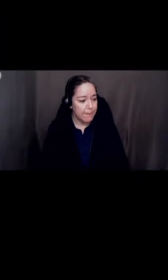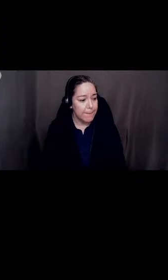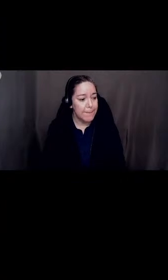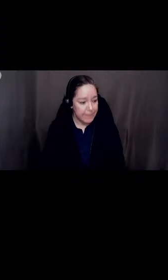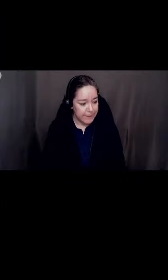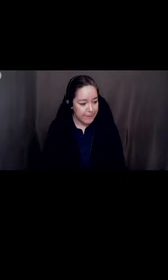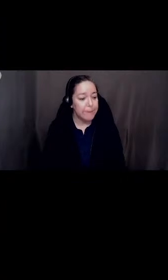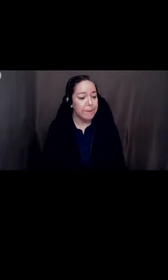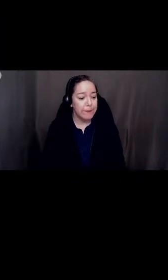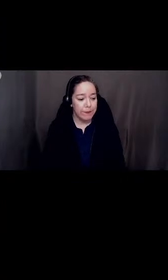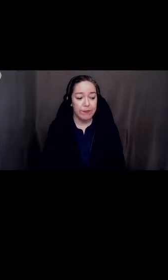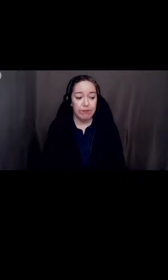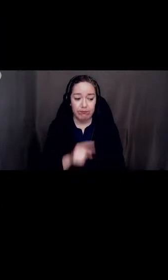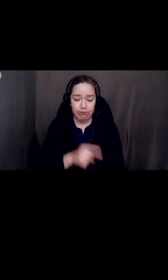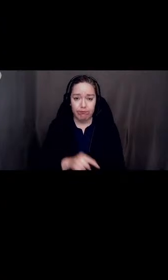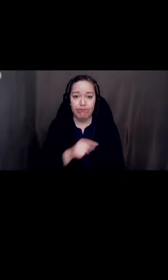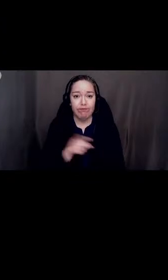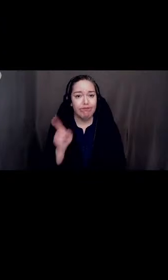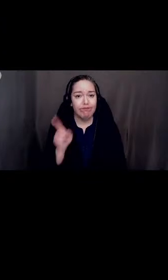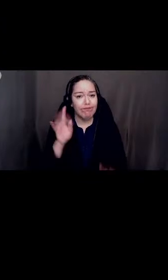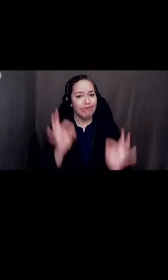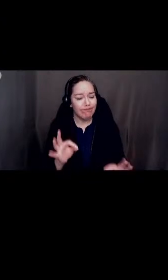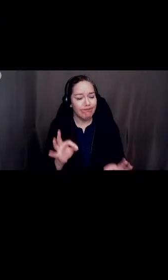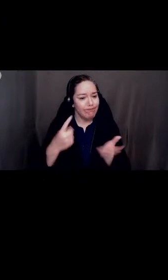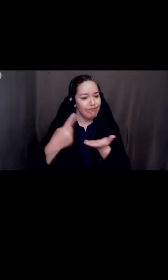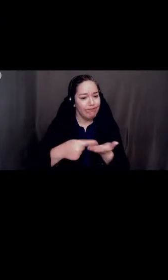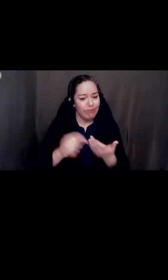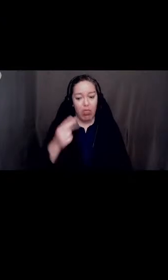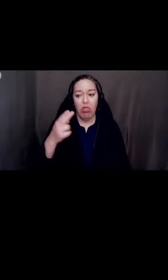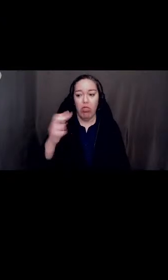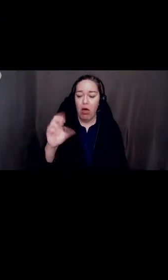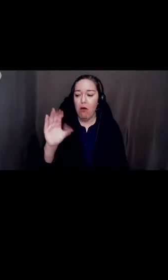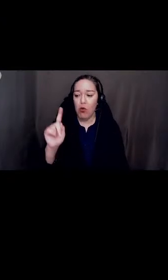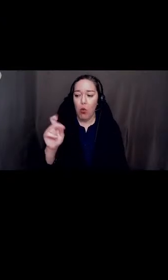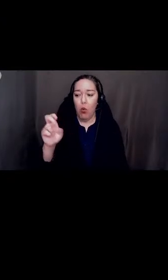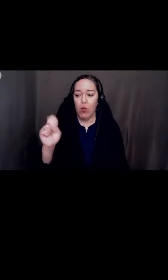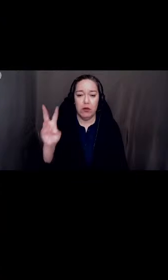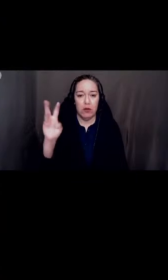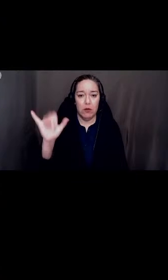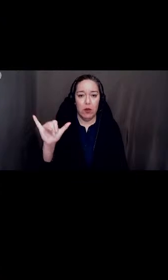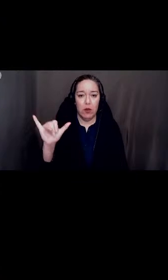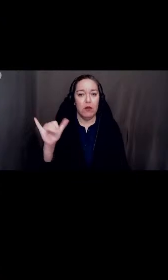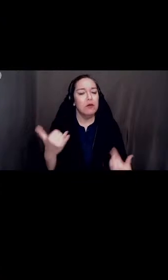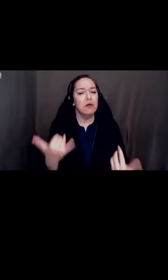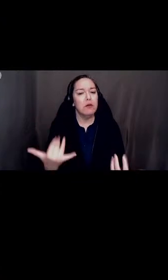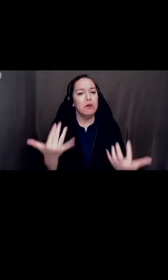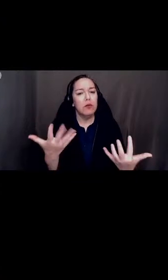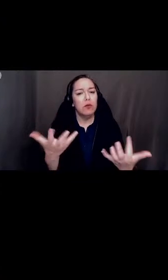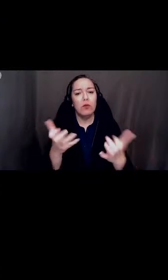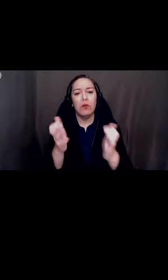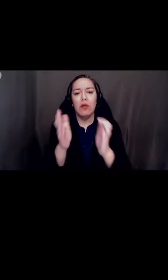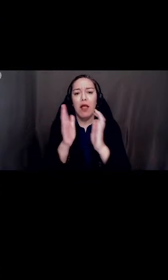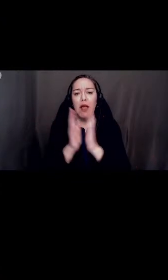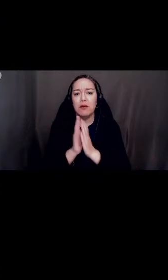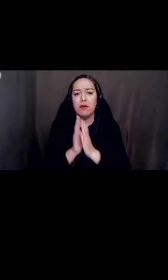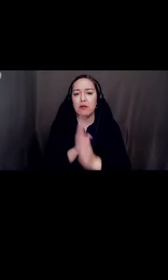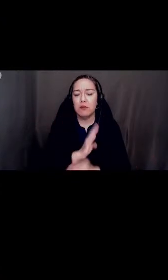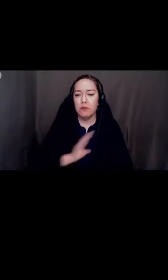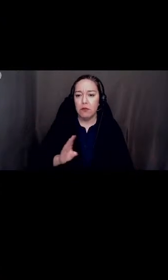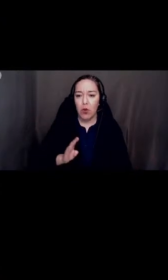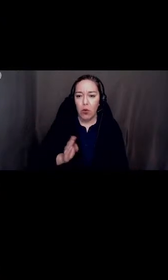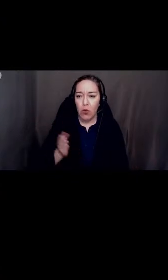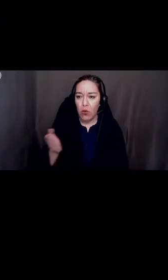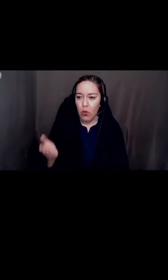And she certainly talked about the Colton Way, so I'd like to ask the board if